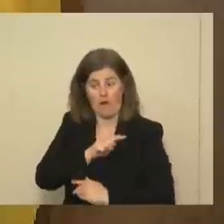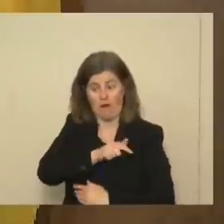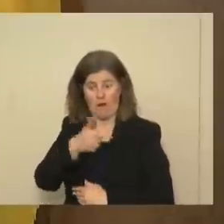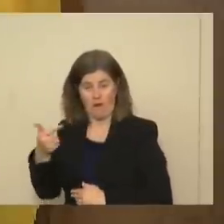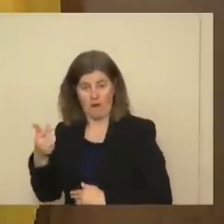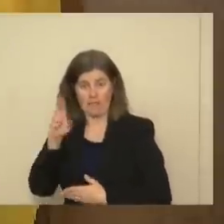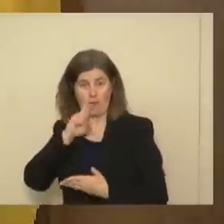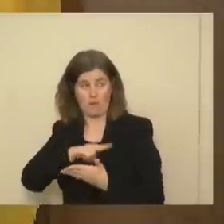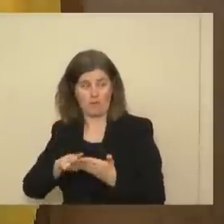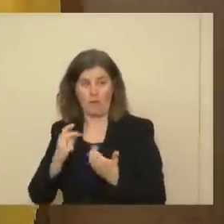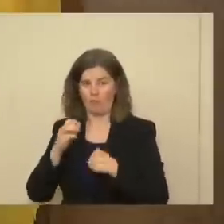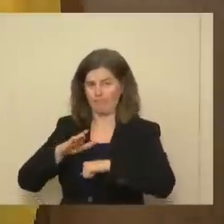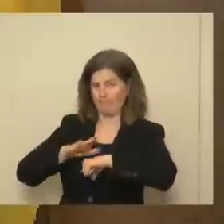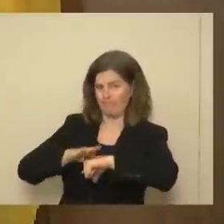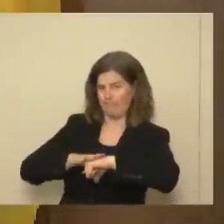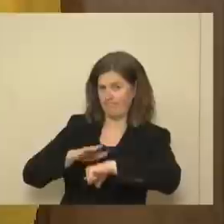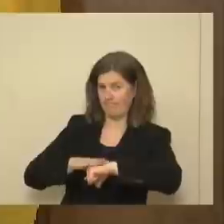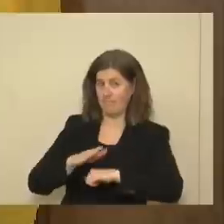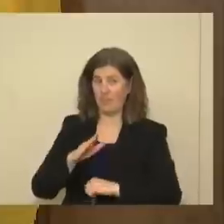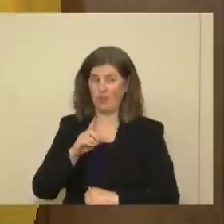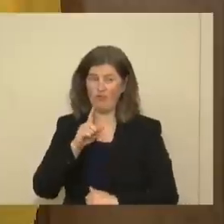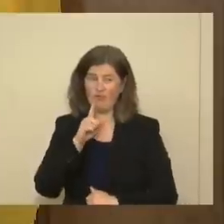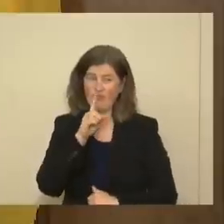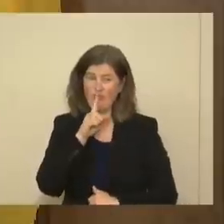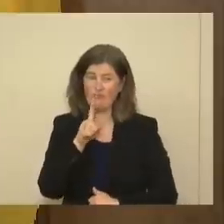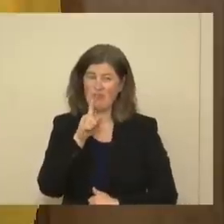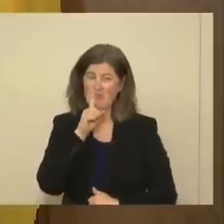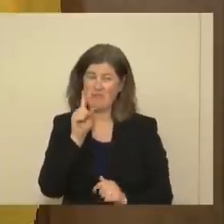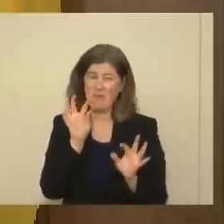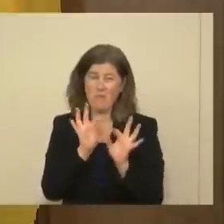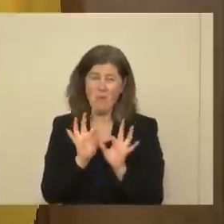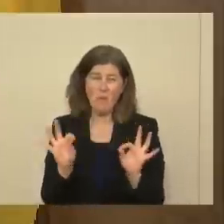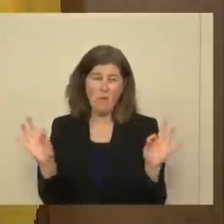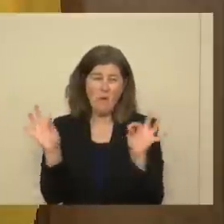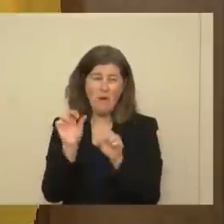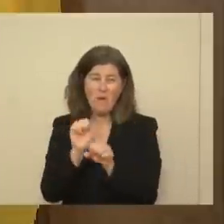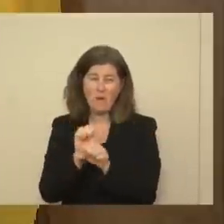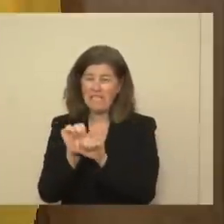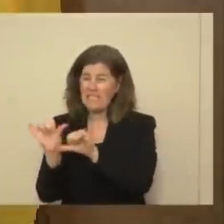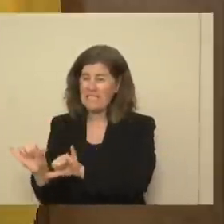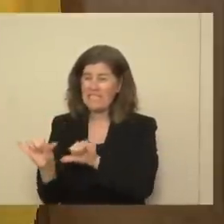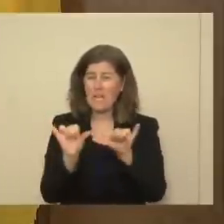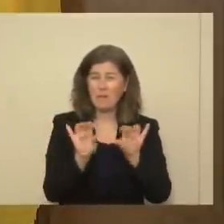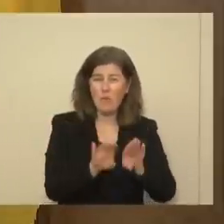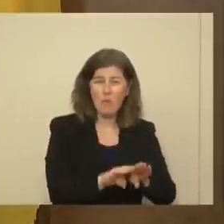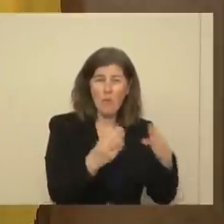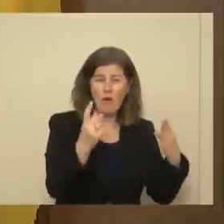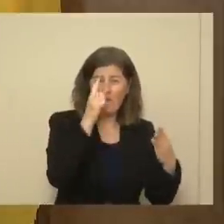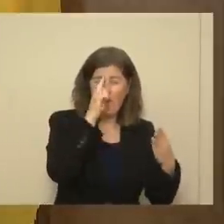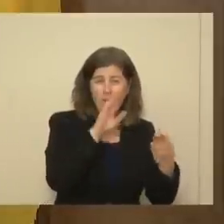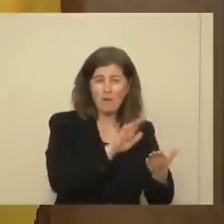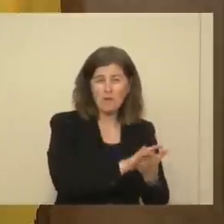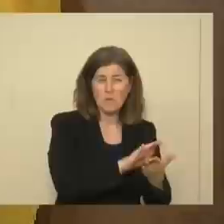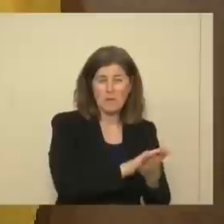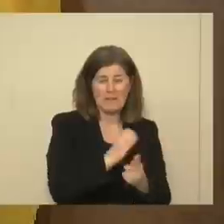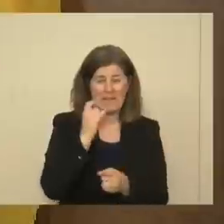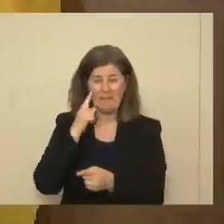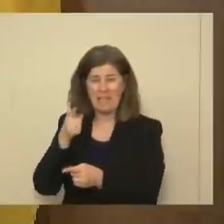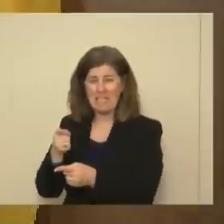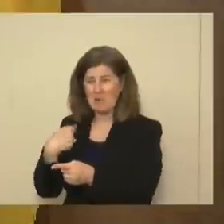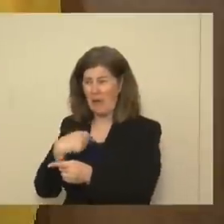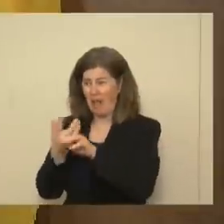want to give this caveat, that this is really important work. It's as important as getting the schools right. We don't get this right.